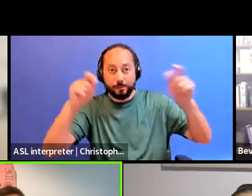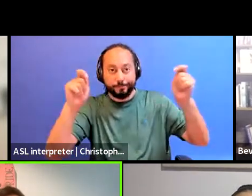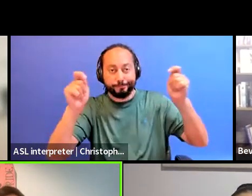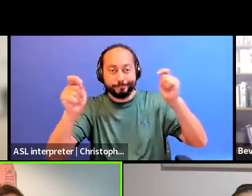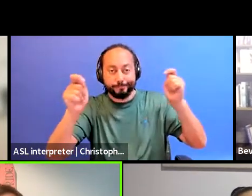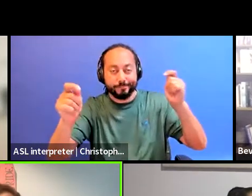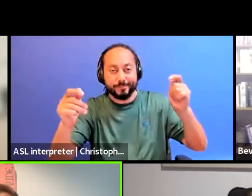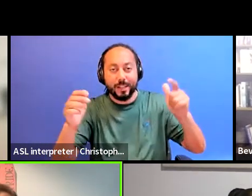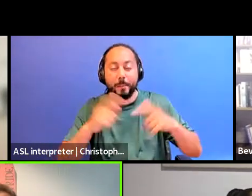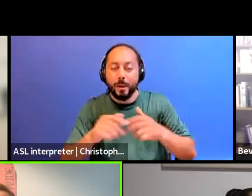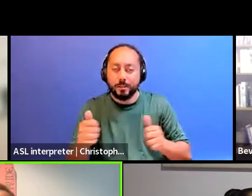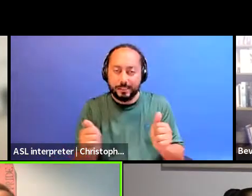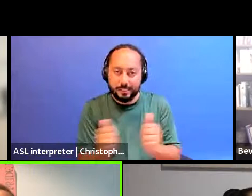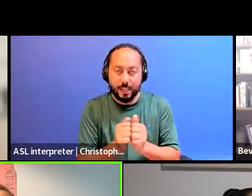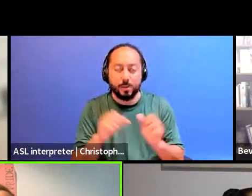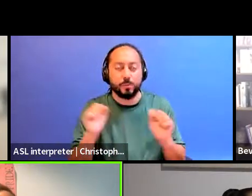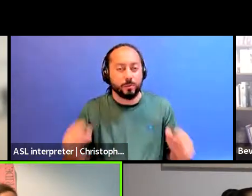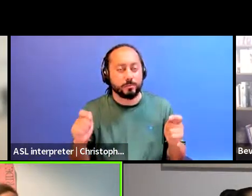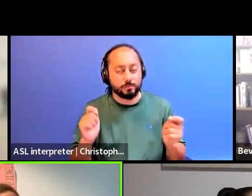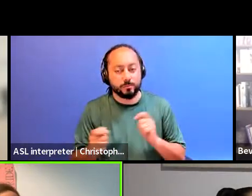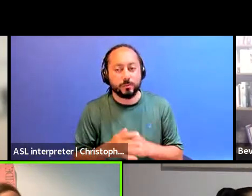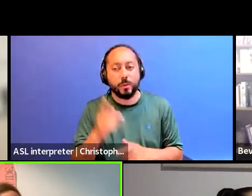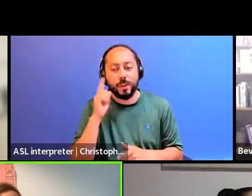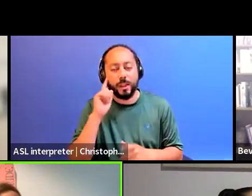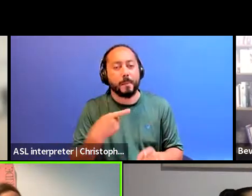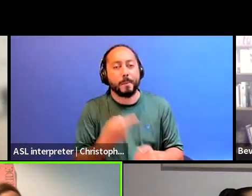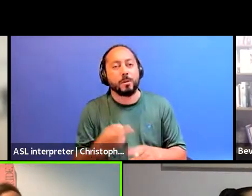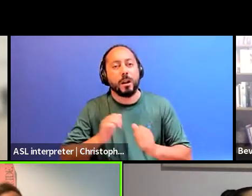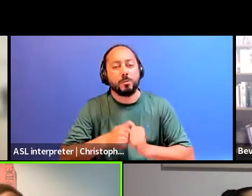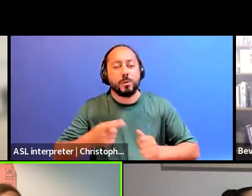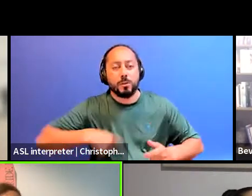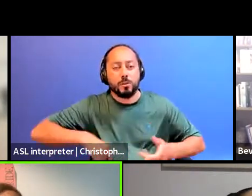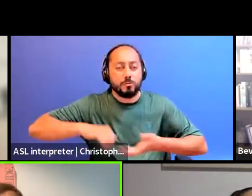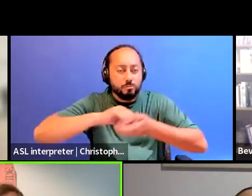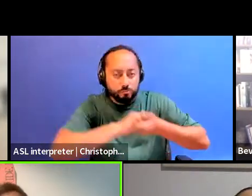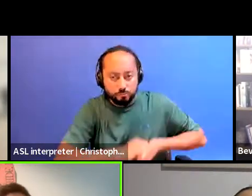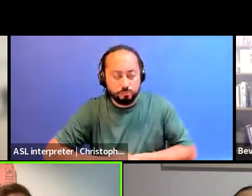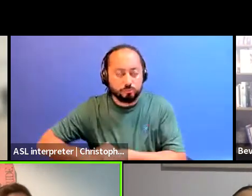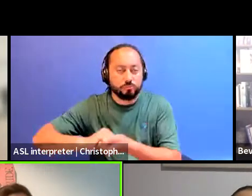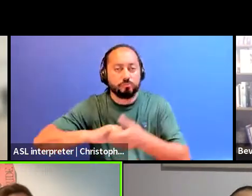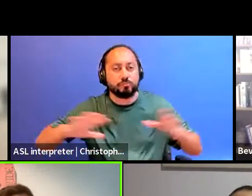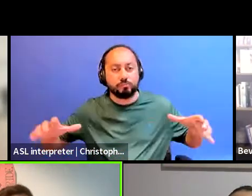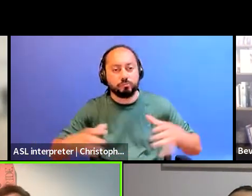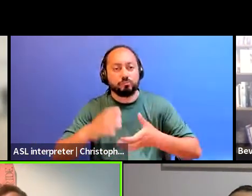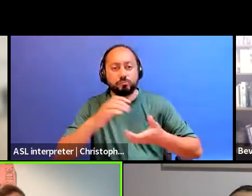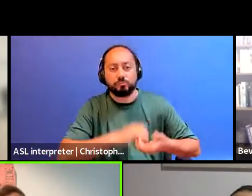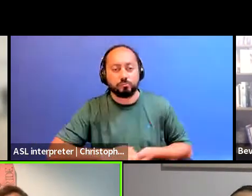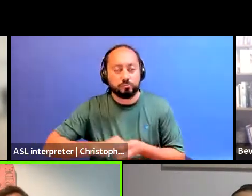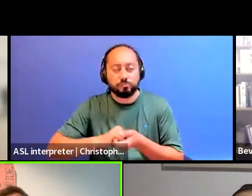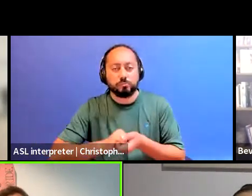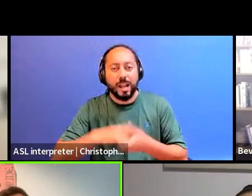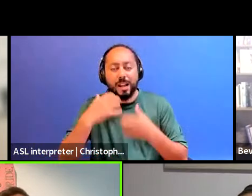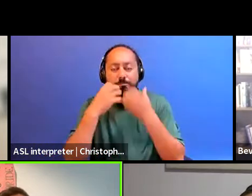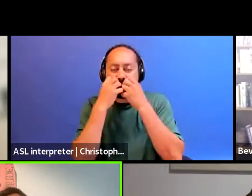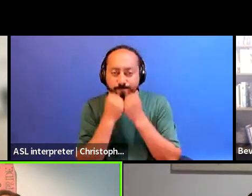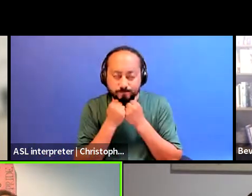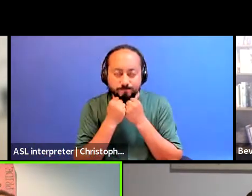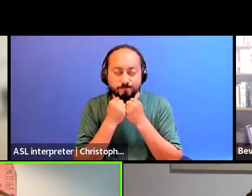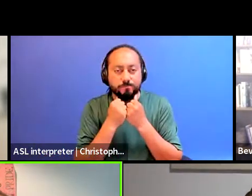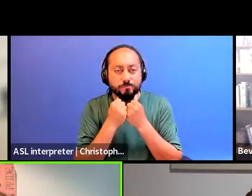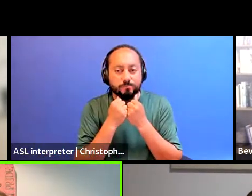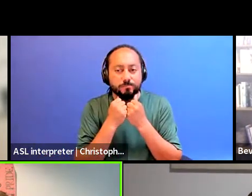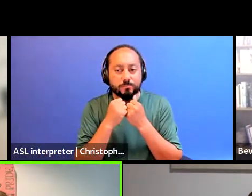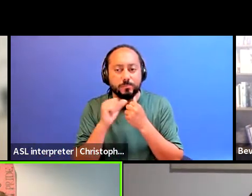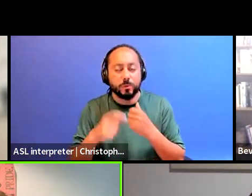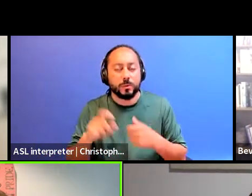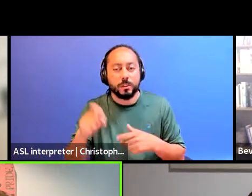that, I think, just thinking about collectivity and, again, holding tight, which is what I was trying to really close with before is what